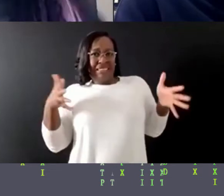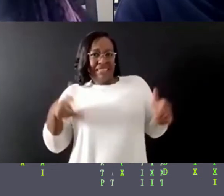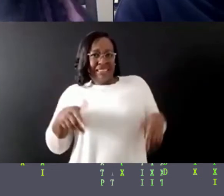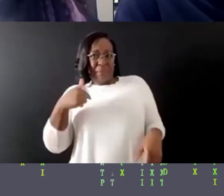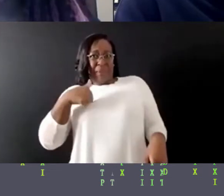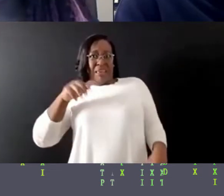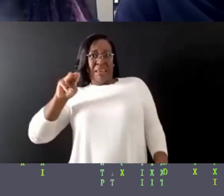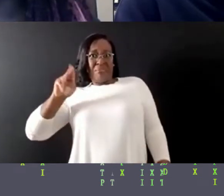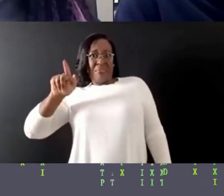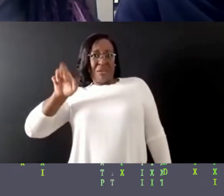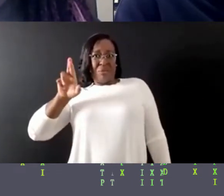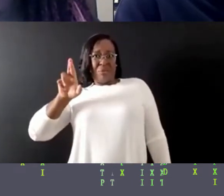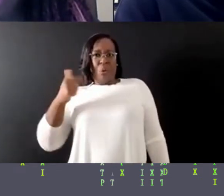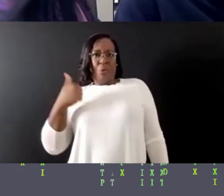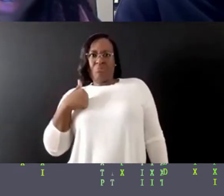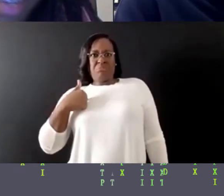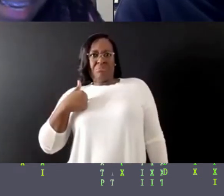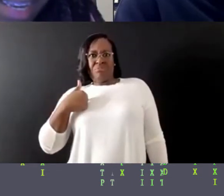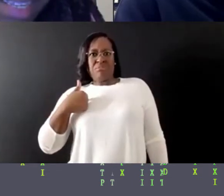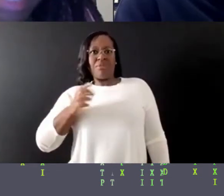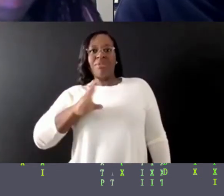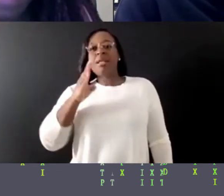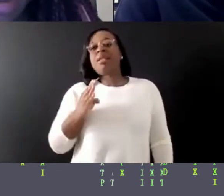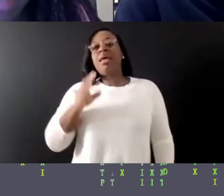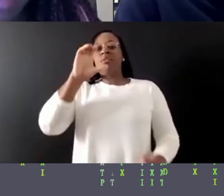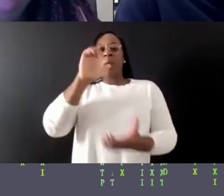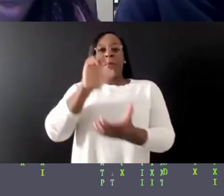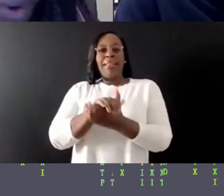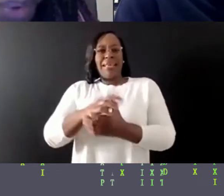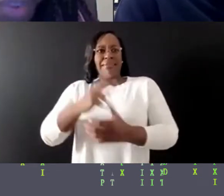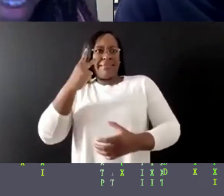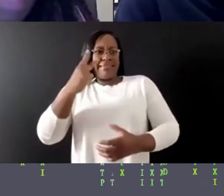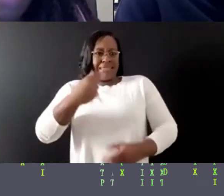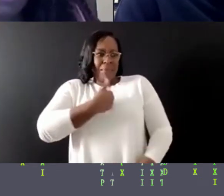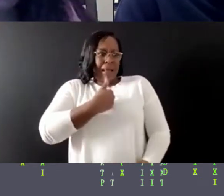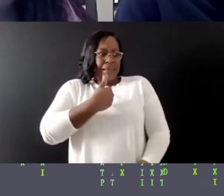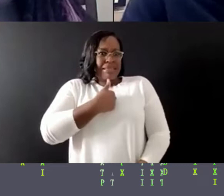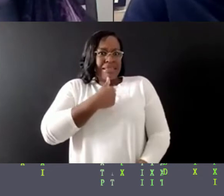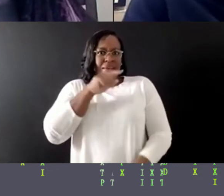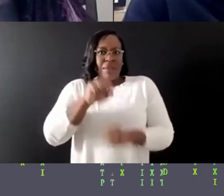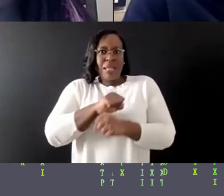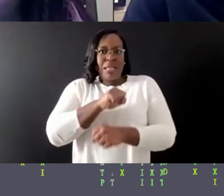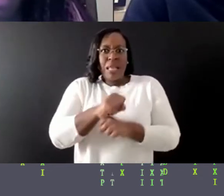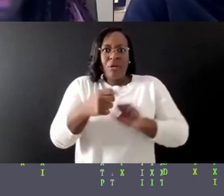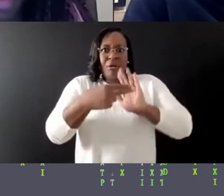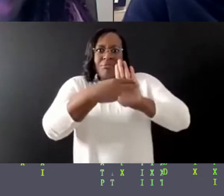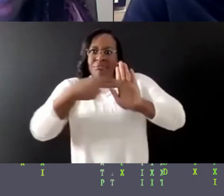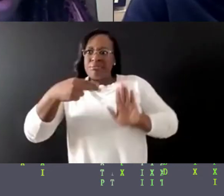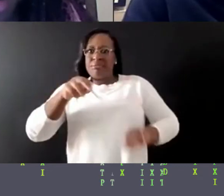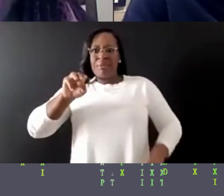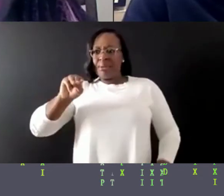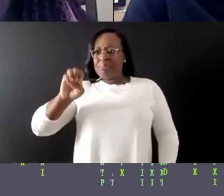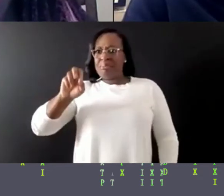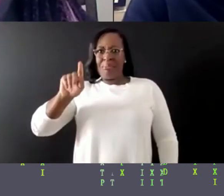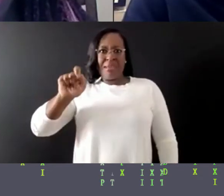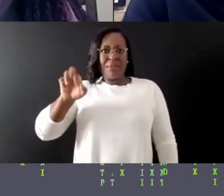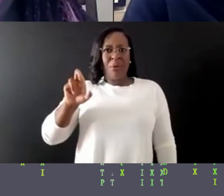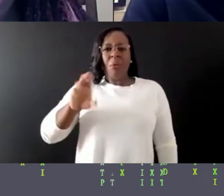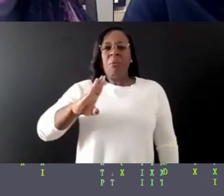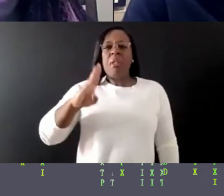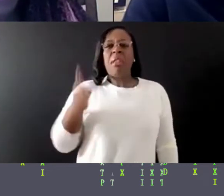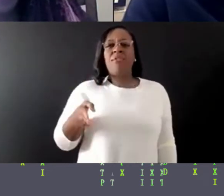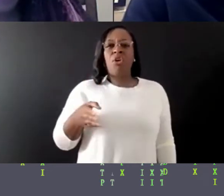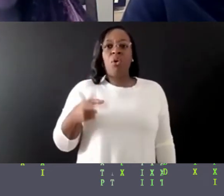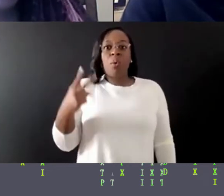thinking. I'm like, I never really fully see myself as a mentor. But when other people, like, call me that, I'll be like,